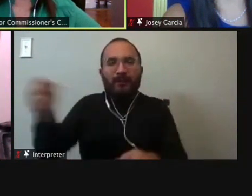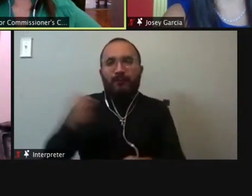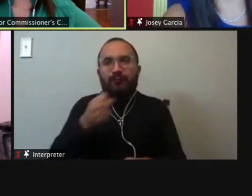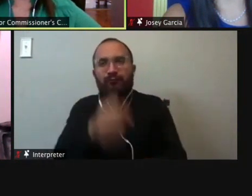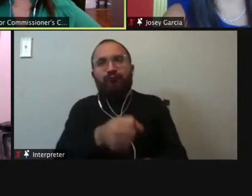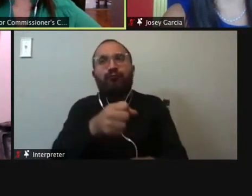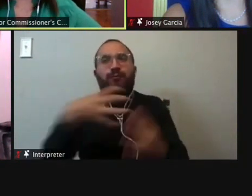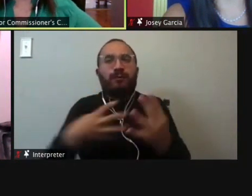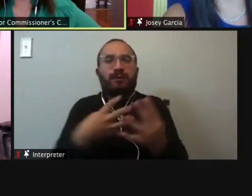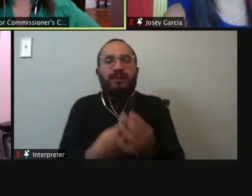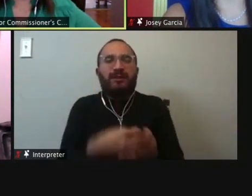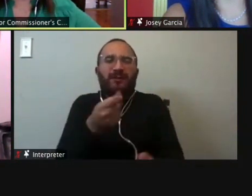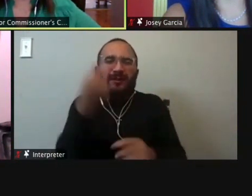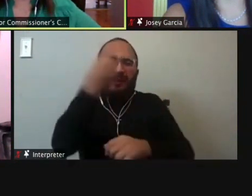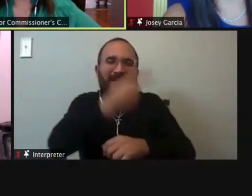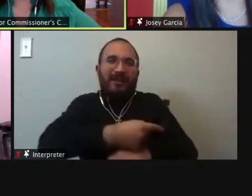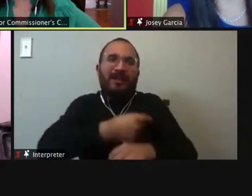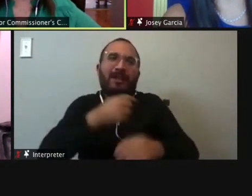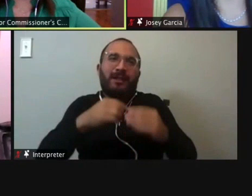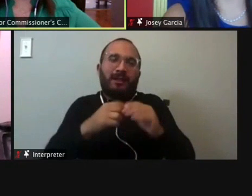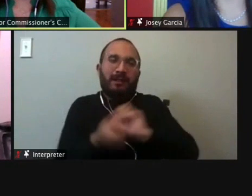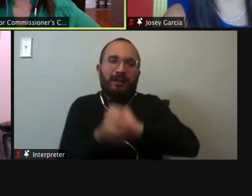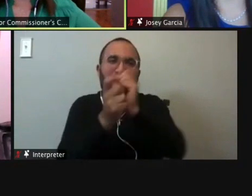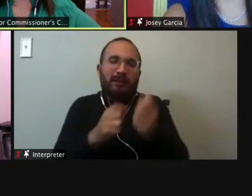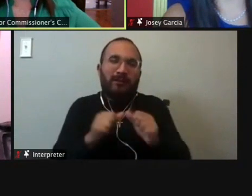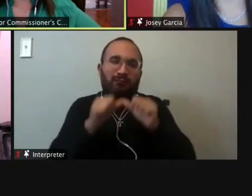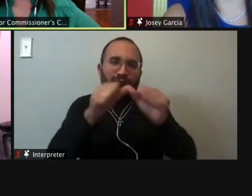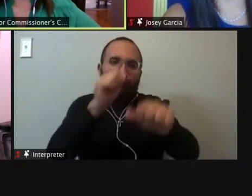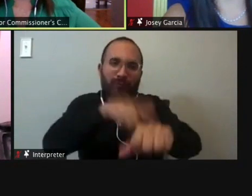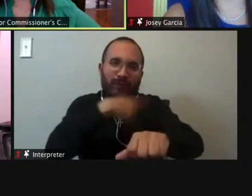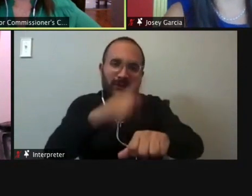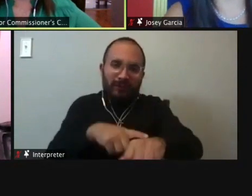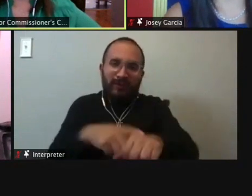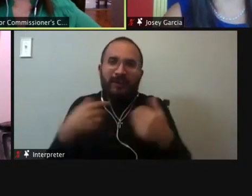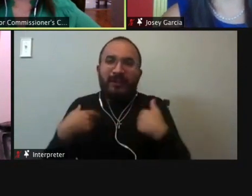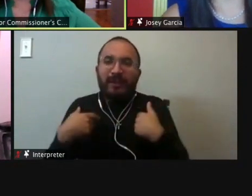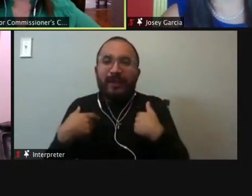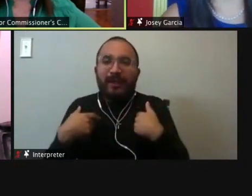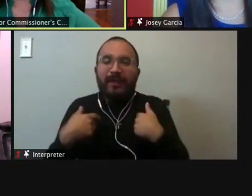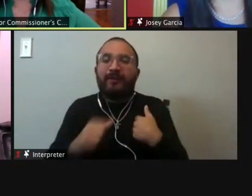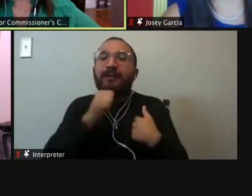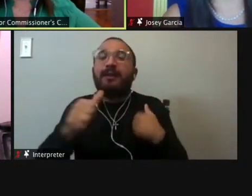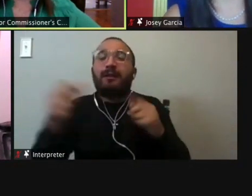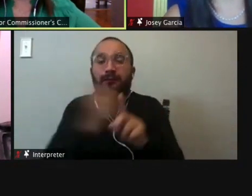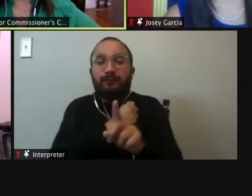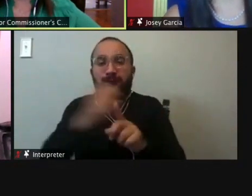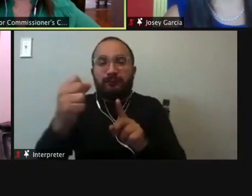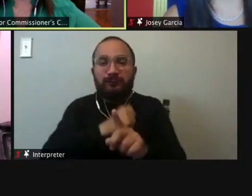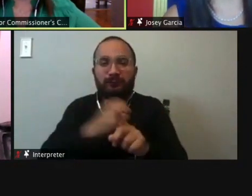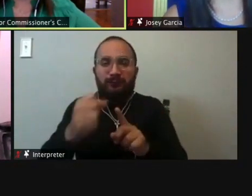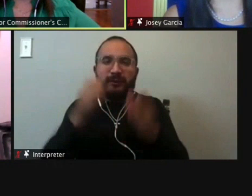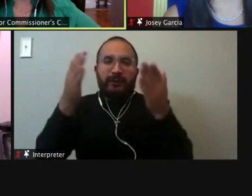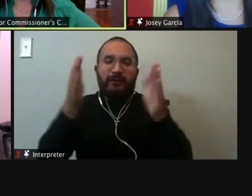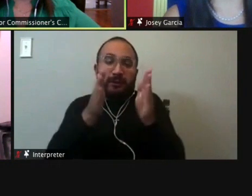out. Um, you know, basically then you have someone who's a non-offender or, uh, sorry, uh, non-violent offender sitting in jail,